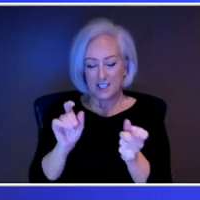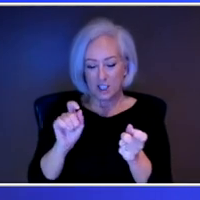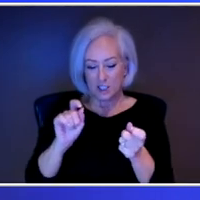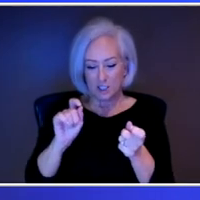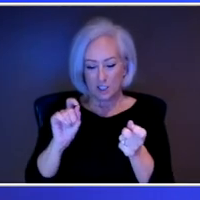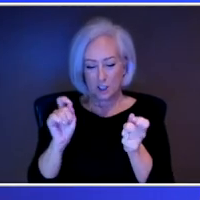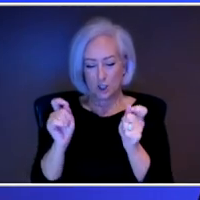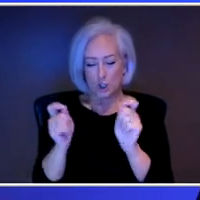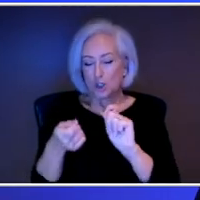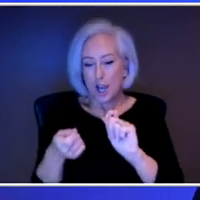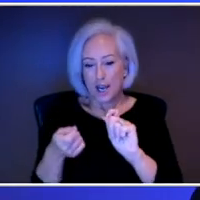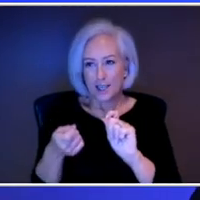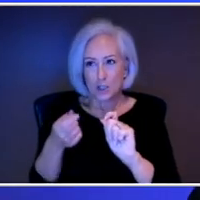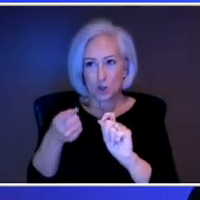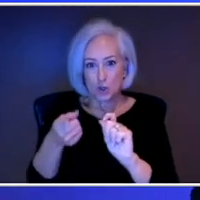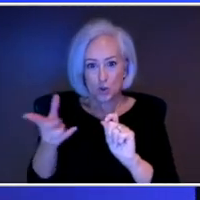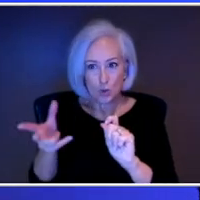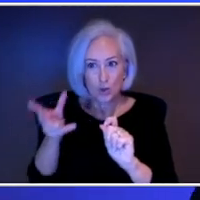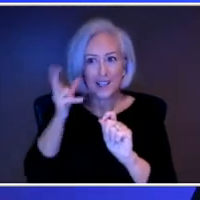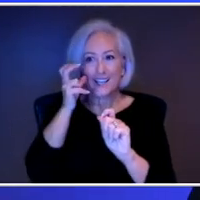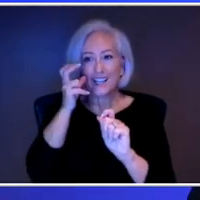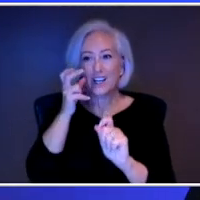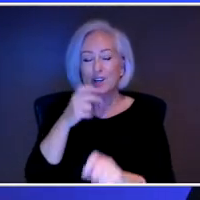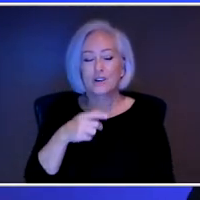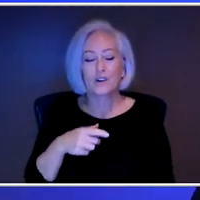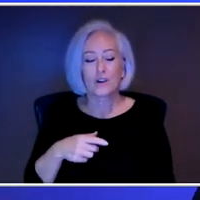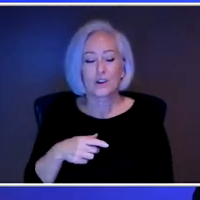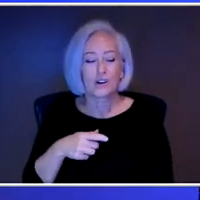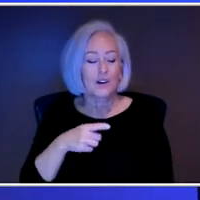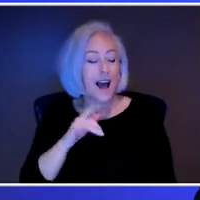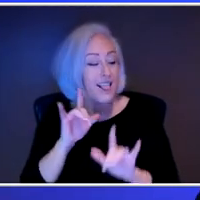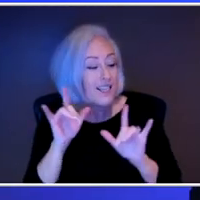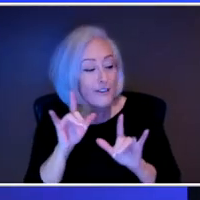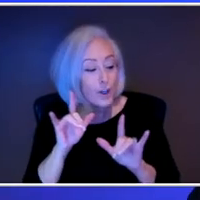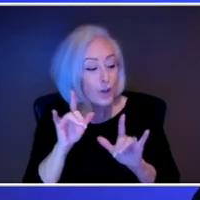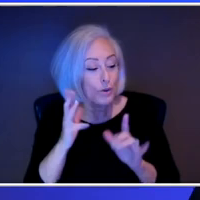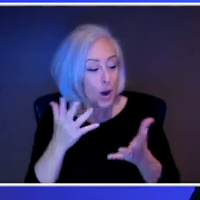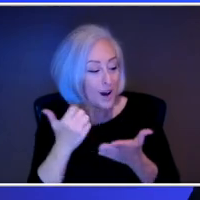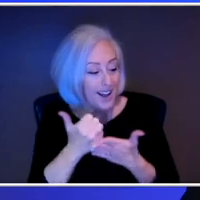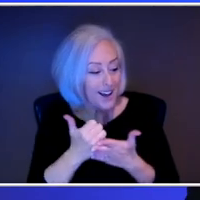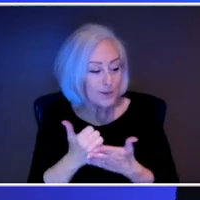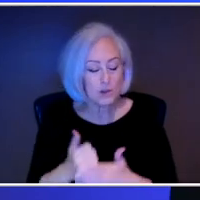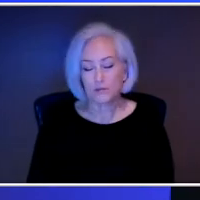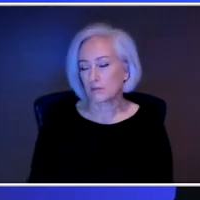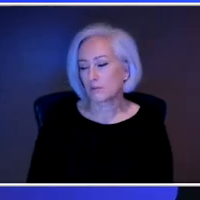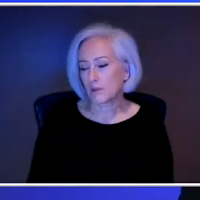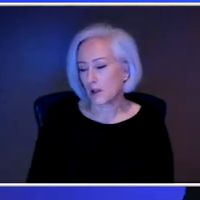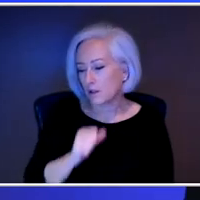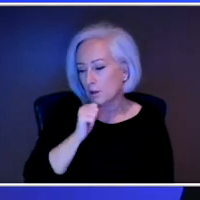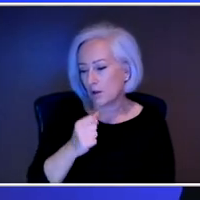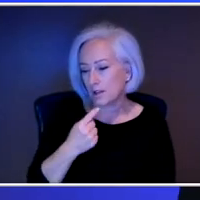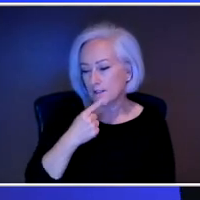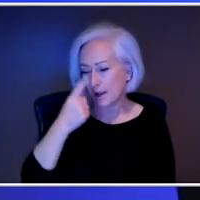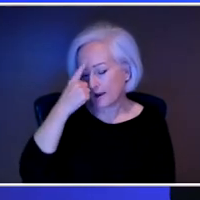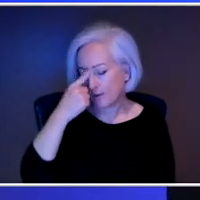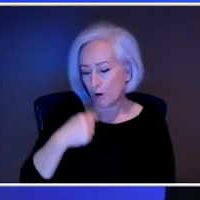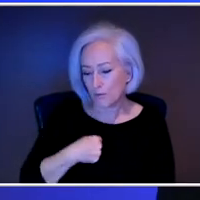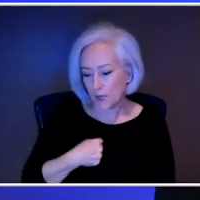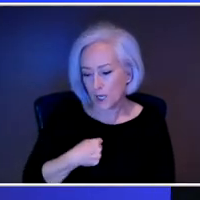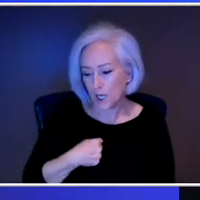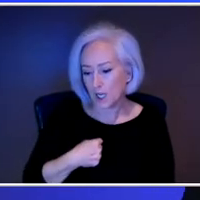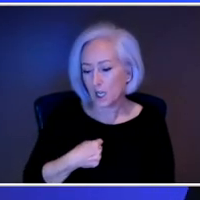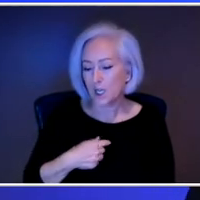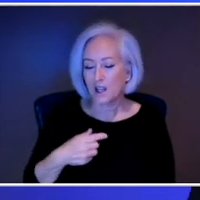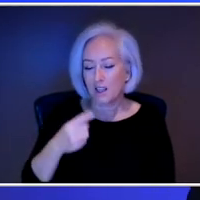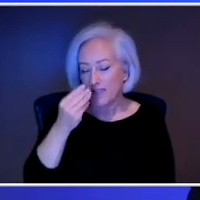it'll be like, oh, they're just saying that for them. You know, it's not about me. They don't really care. They just don't want to have to worry about what's going to happen or I'm more of a burden